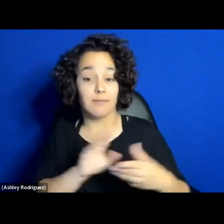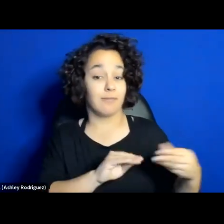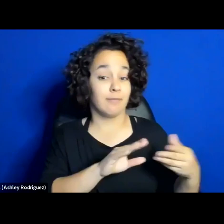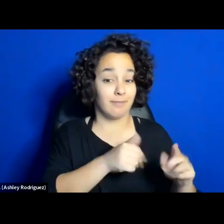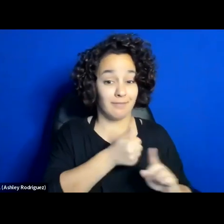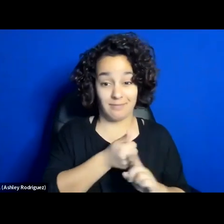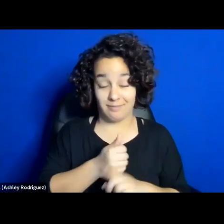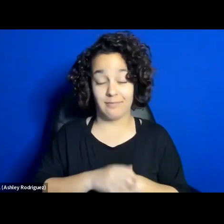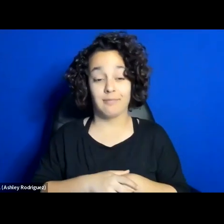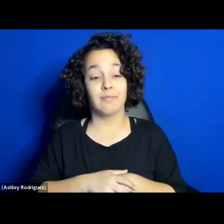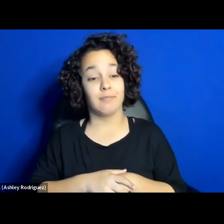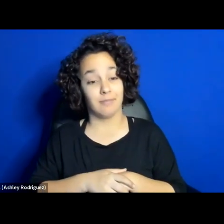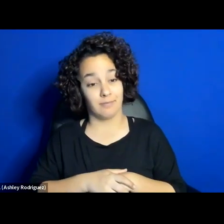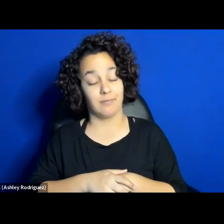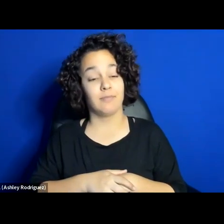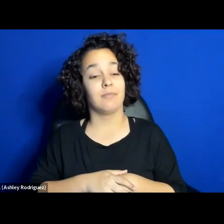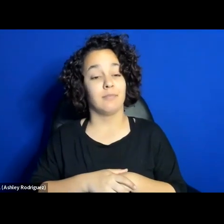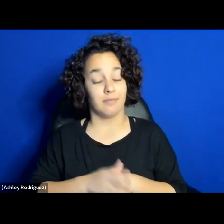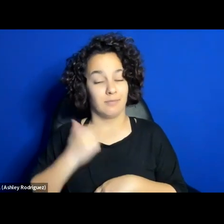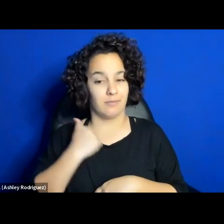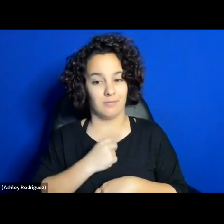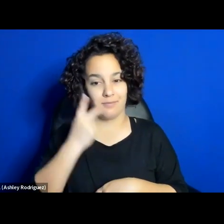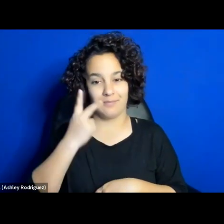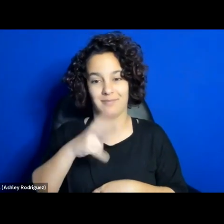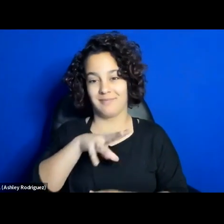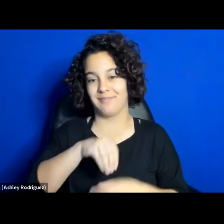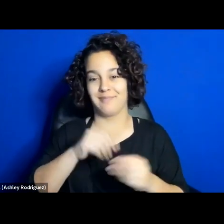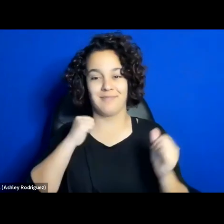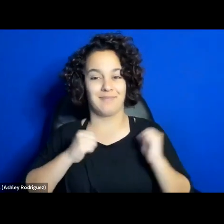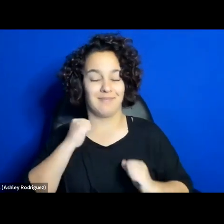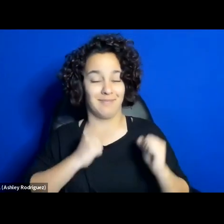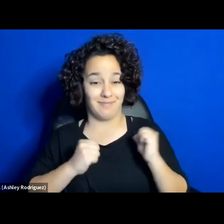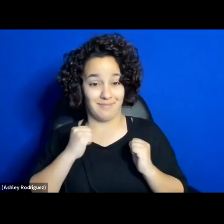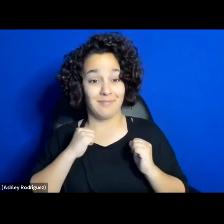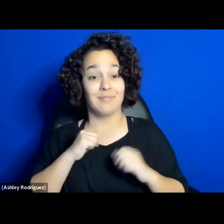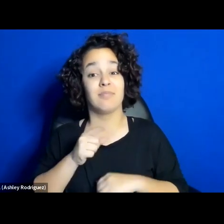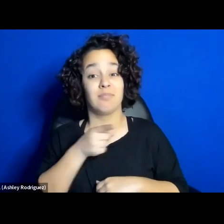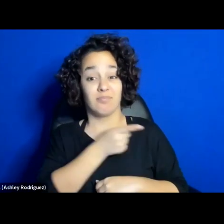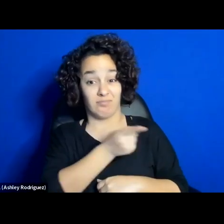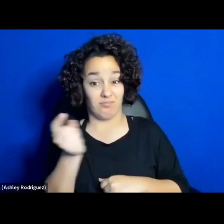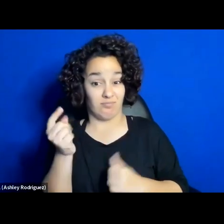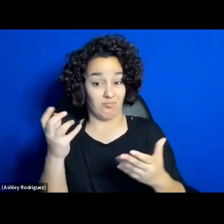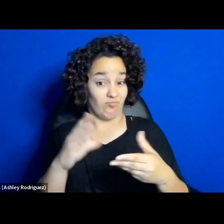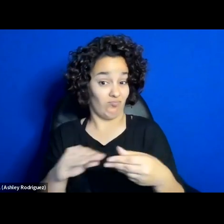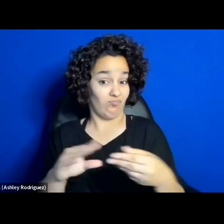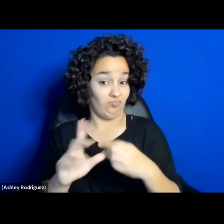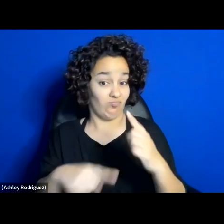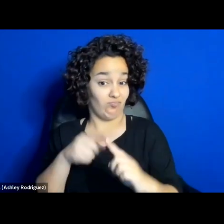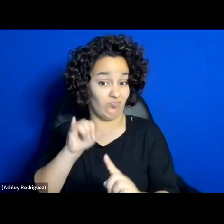that we see in the theatrical performances. If any of you want to chime in.